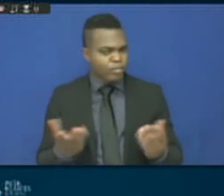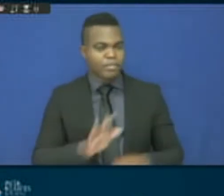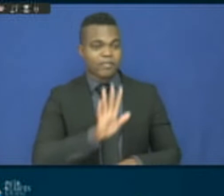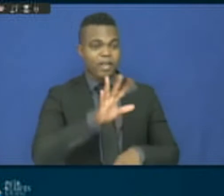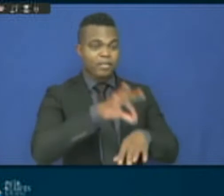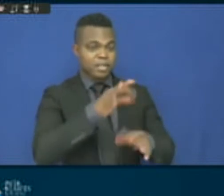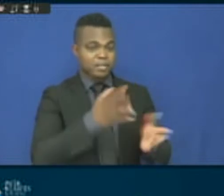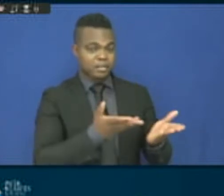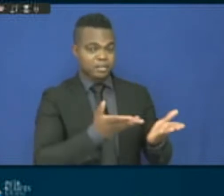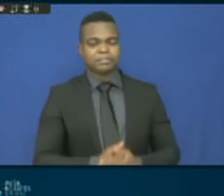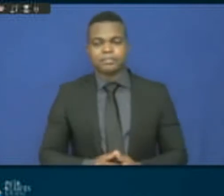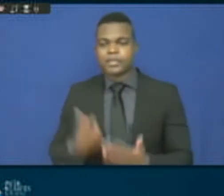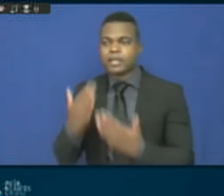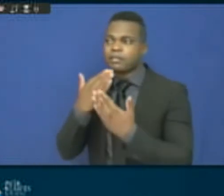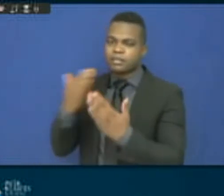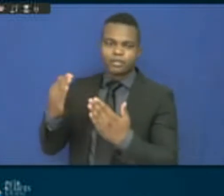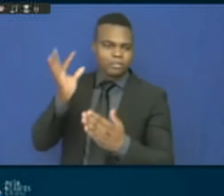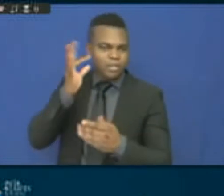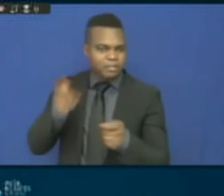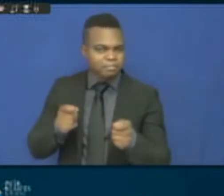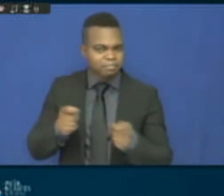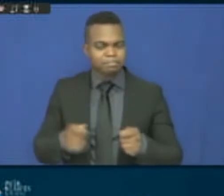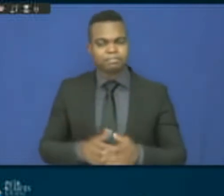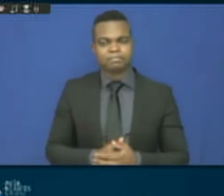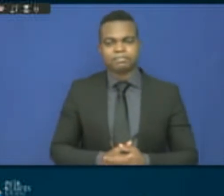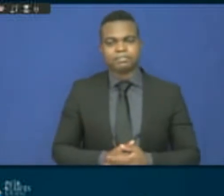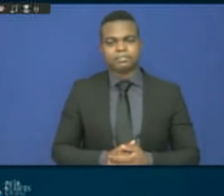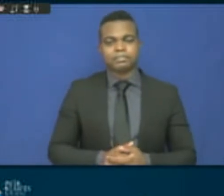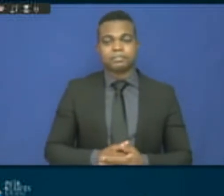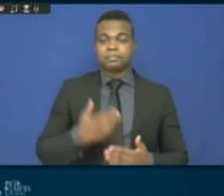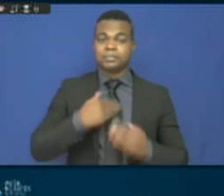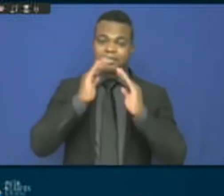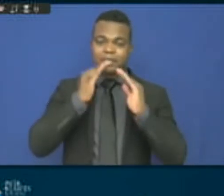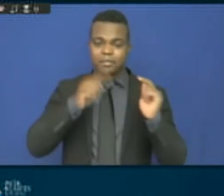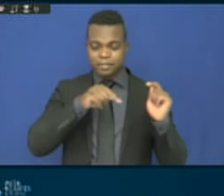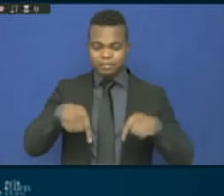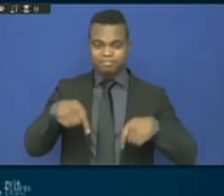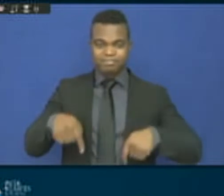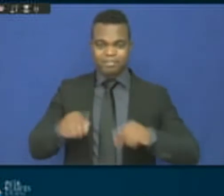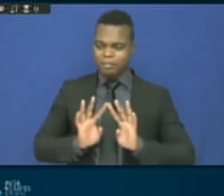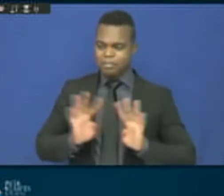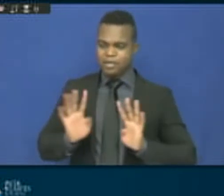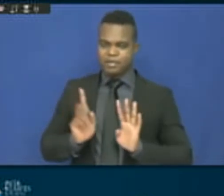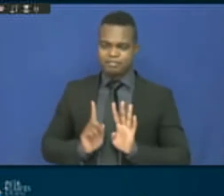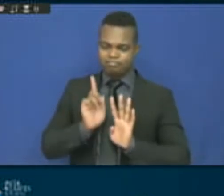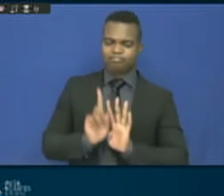panel this morning and to participate in what I believe to be an extremely important debate.